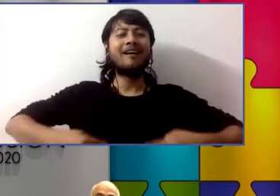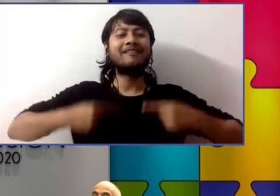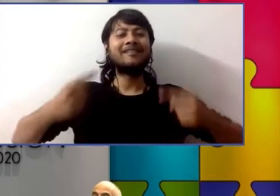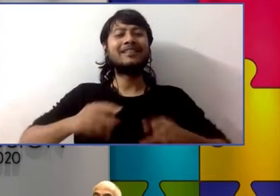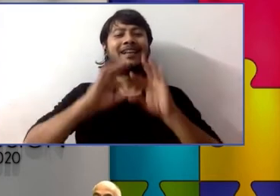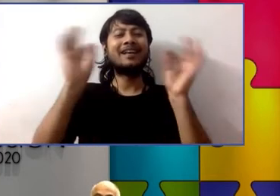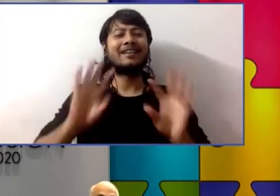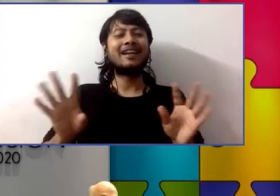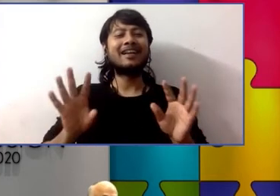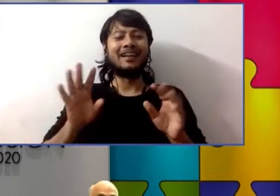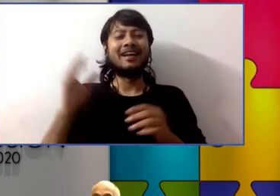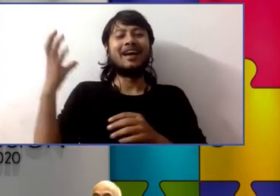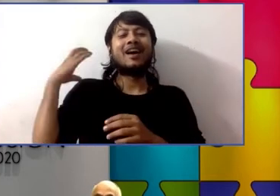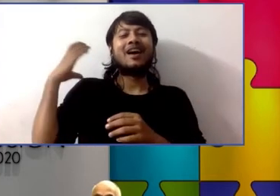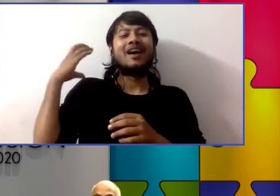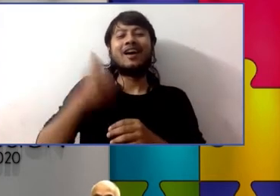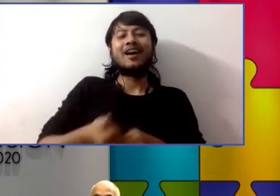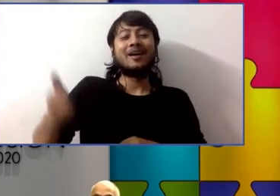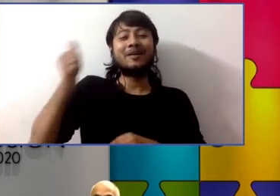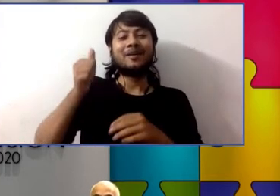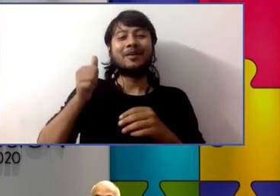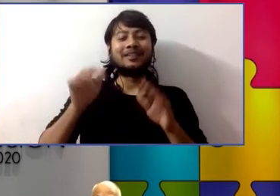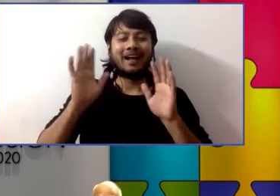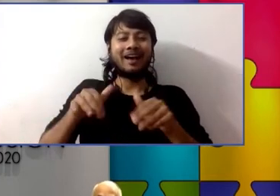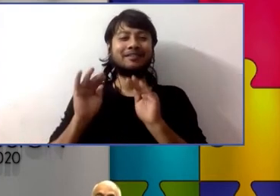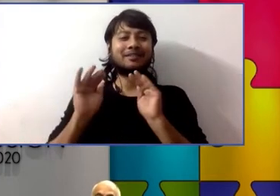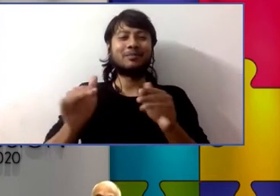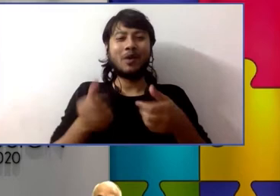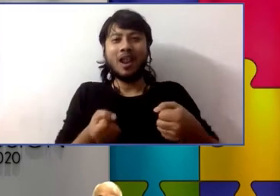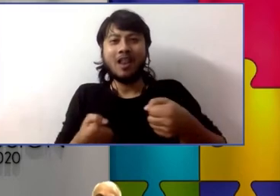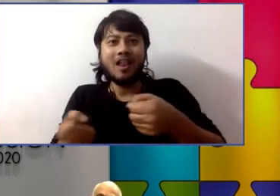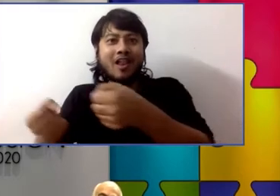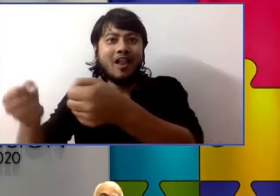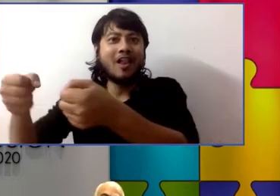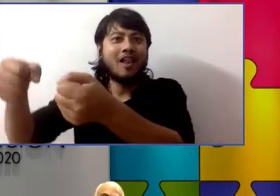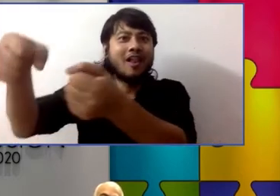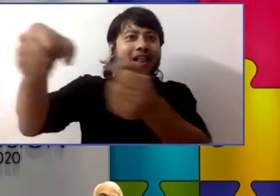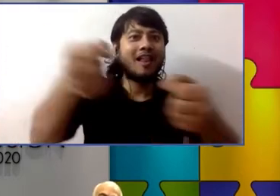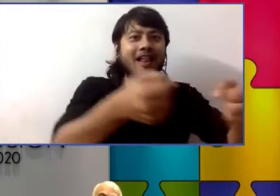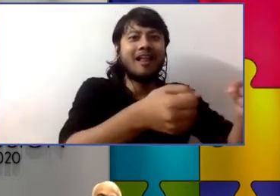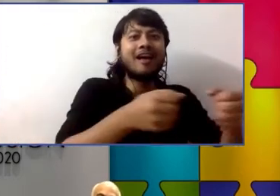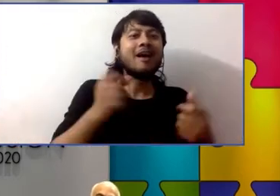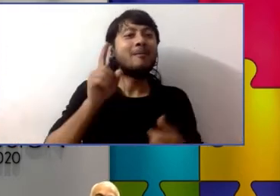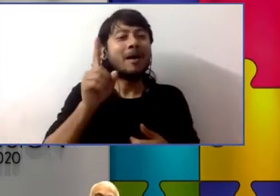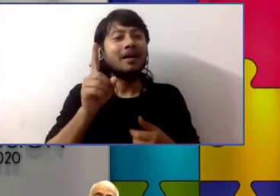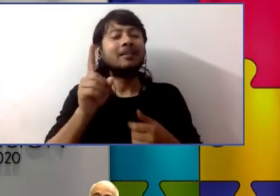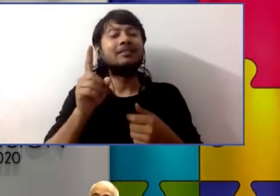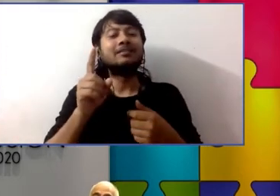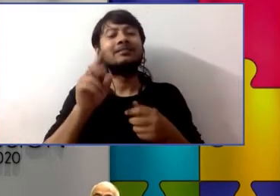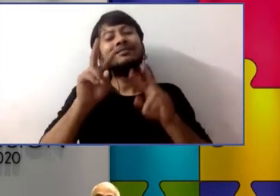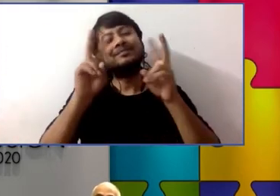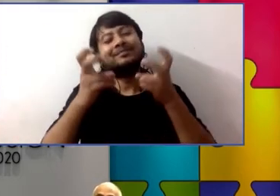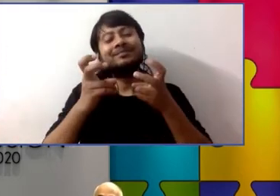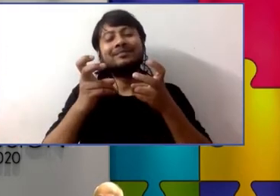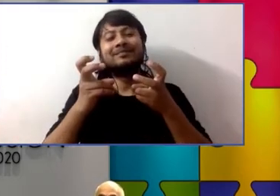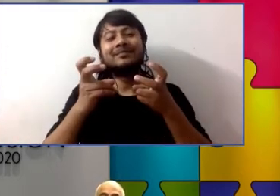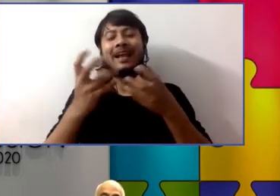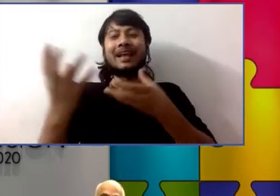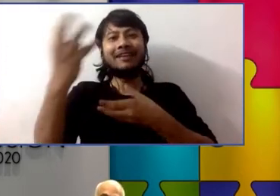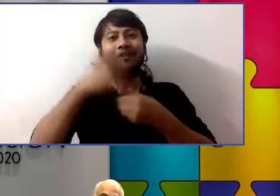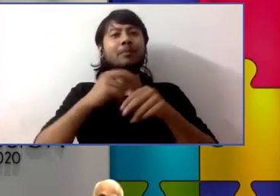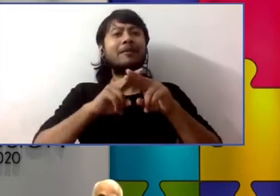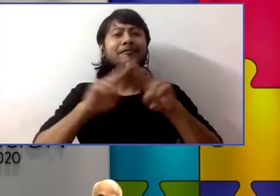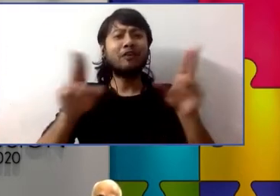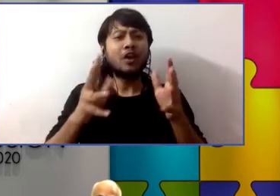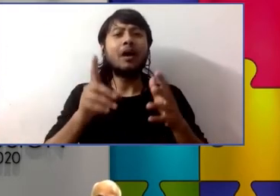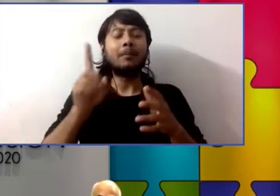sometimes he was out he was just playing the game with his friends but he felt like he belonged that sense of belonging has continued through